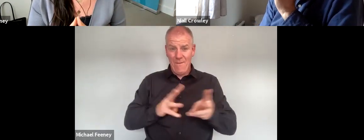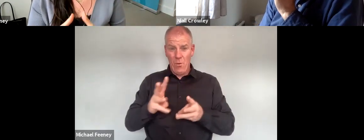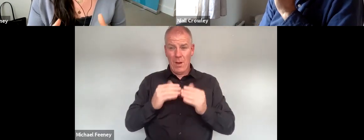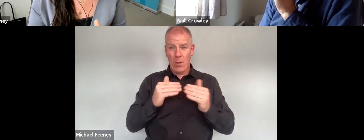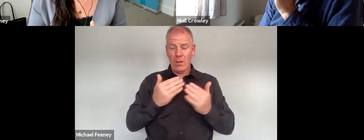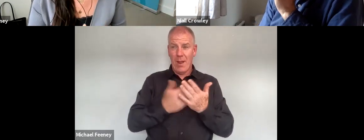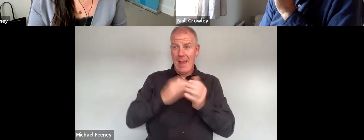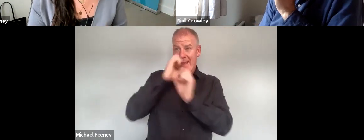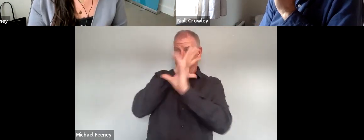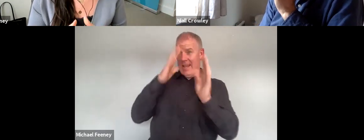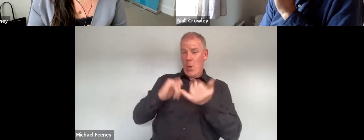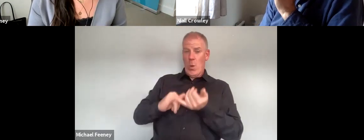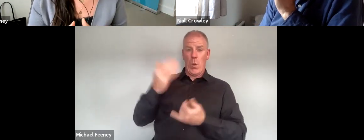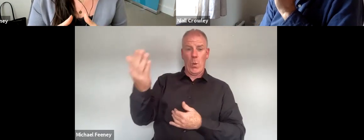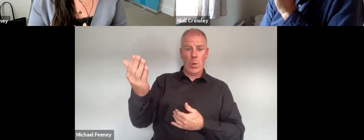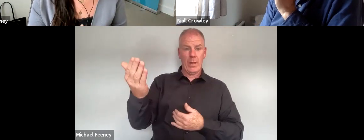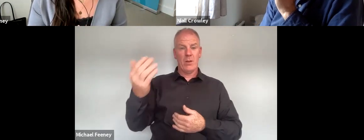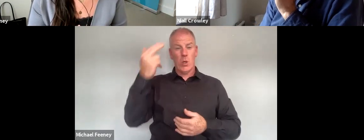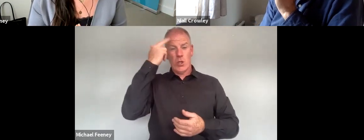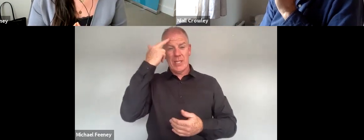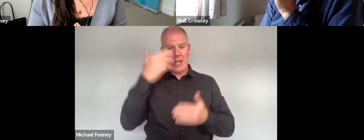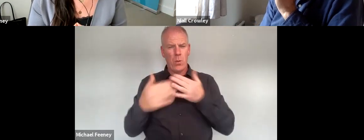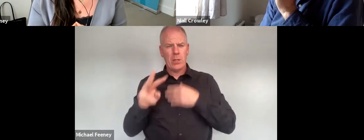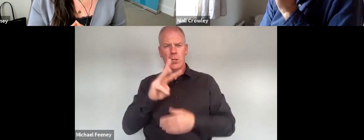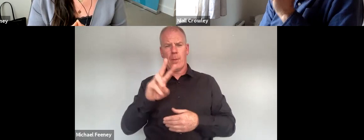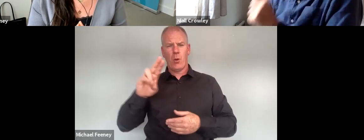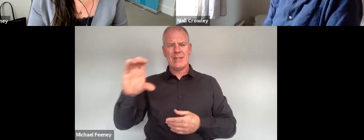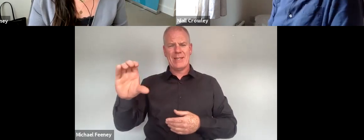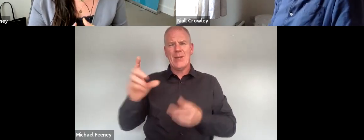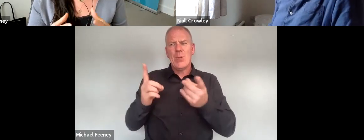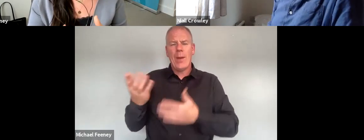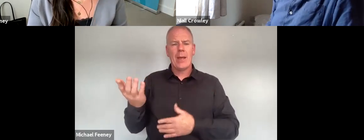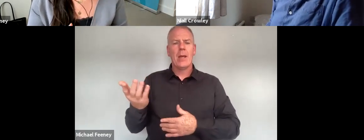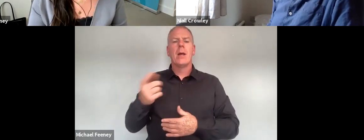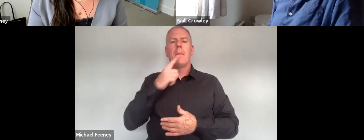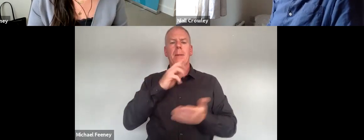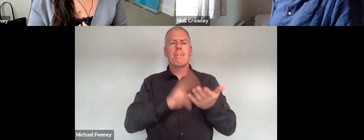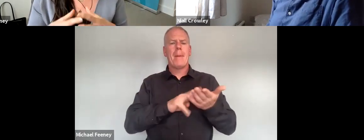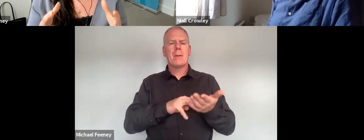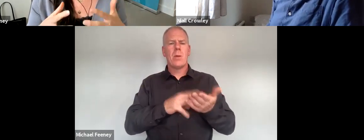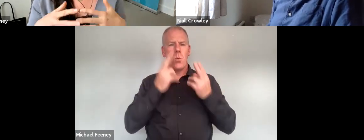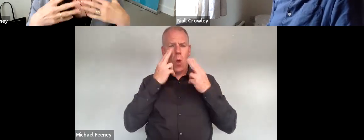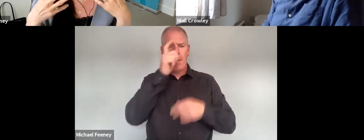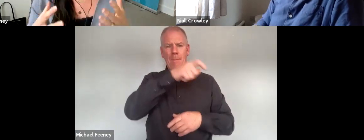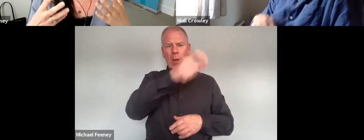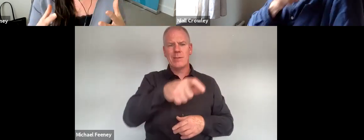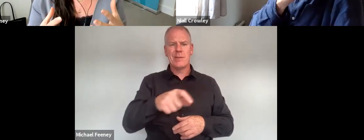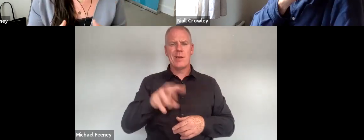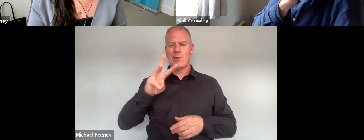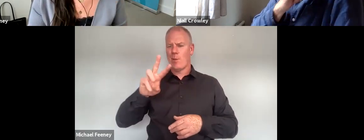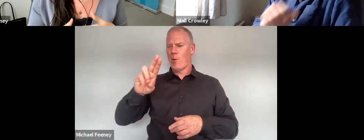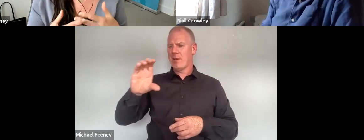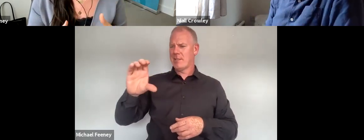law it's very clear to us intuitively what the Workplace Relations Commission does but for members of the public those words do not